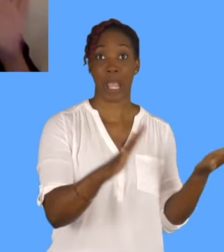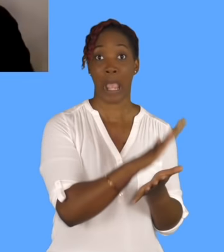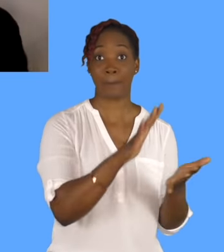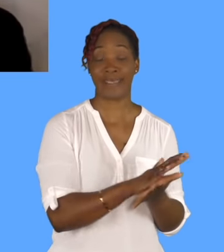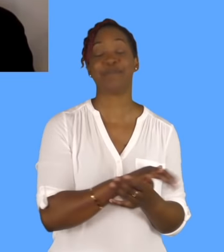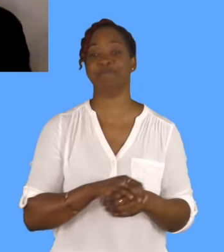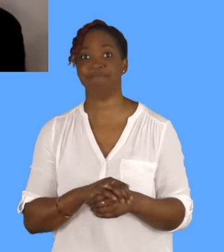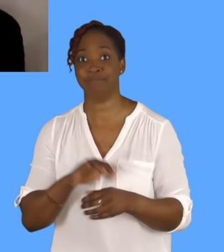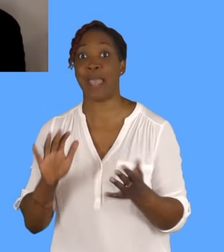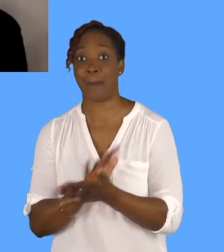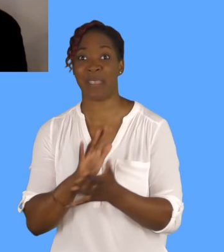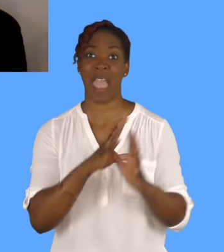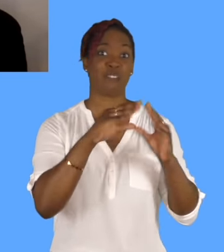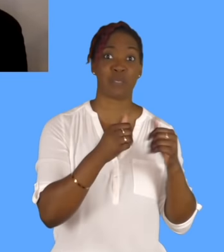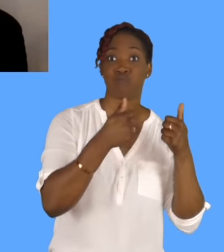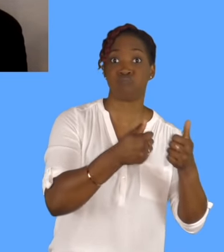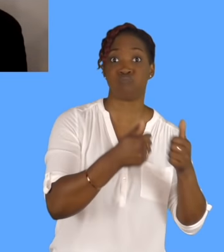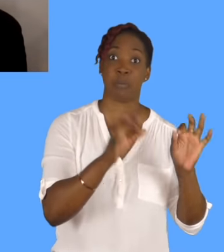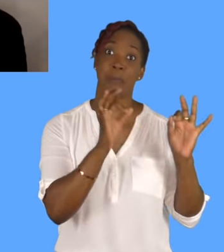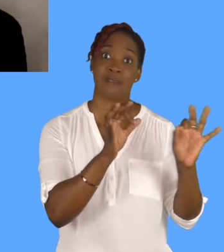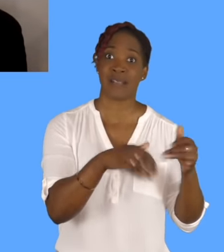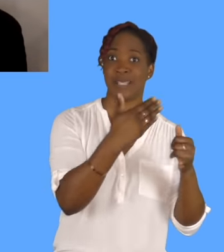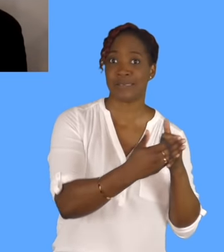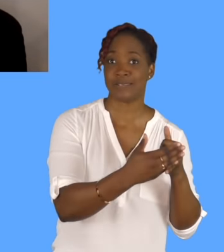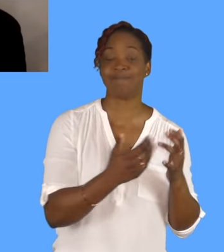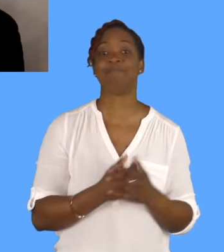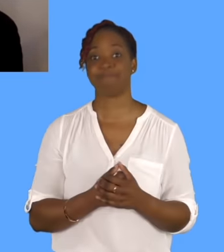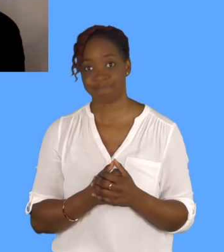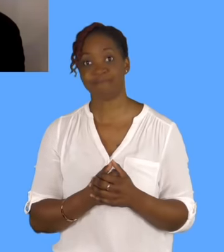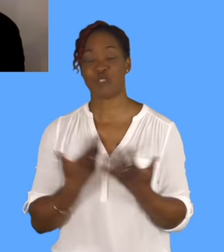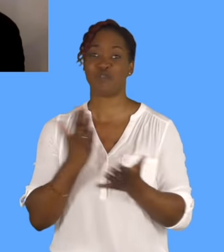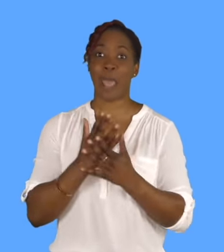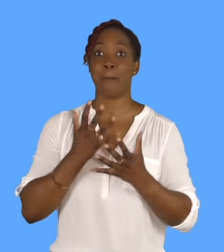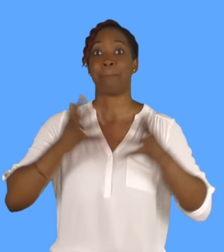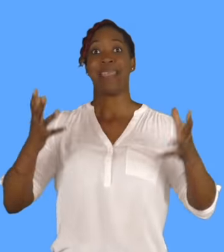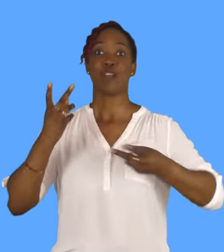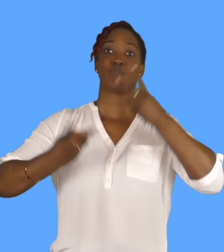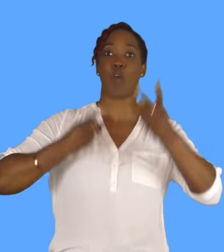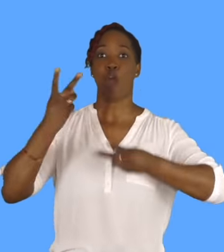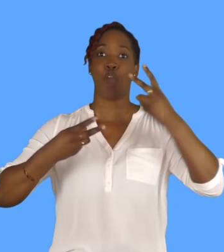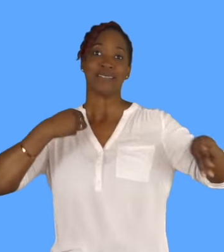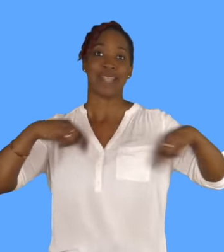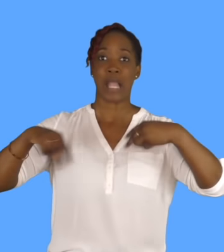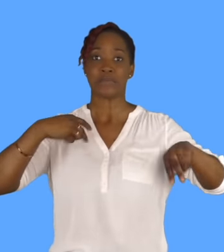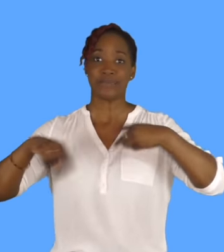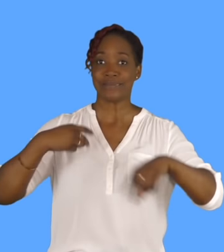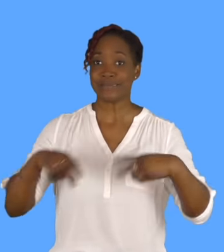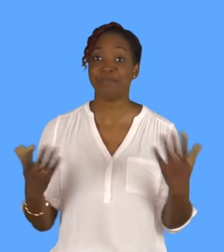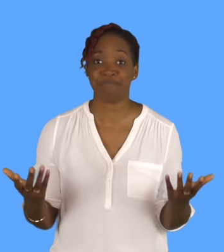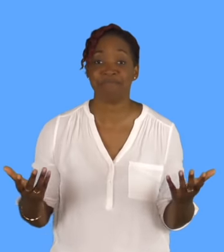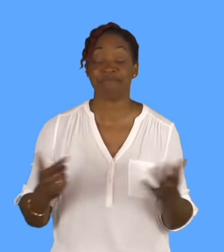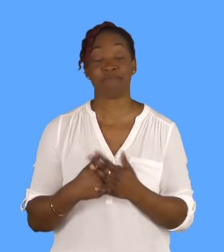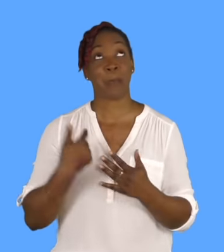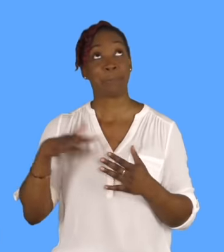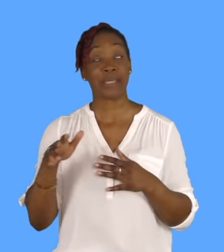fine. Yeah, a big song and dance routine. That's one of the reasons. I think I used to watch Bollywood